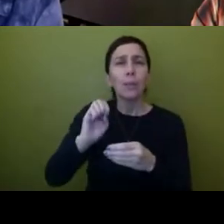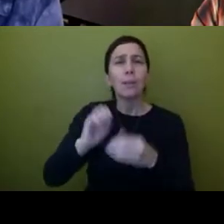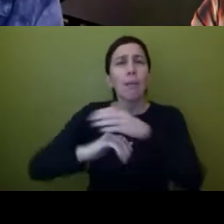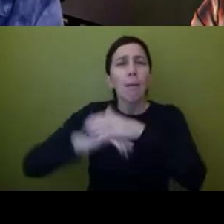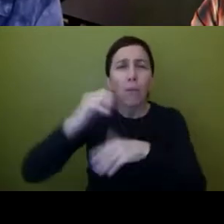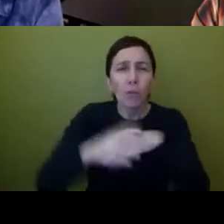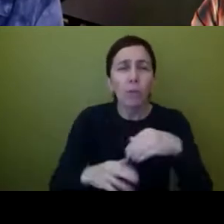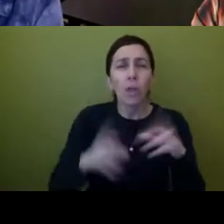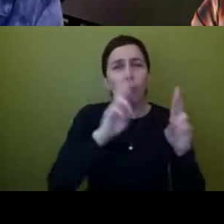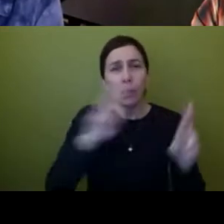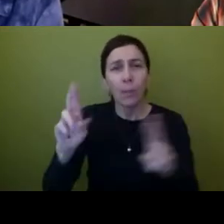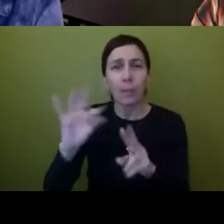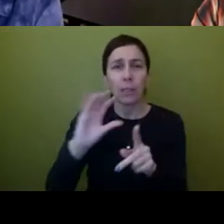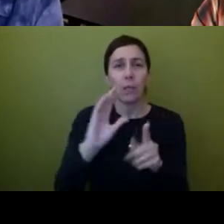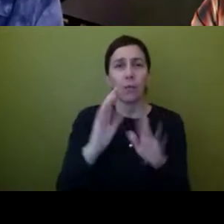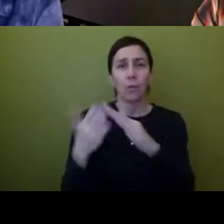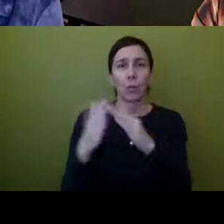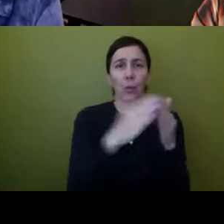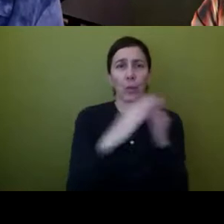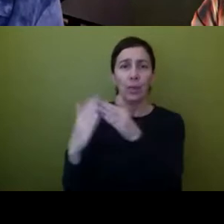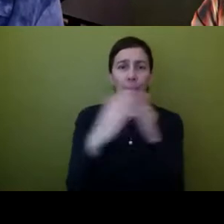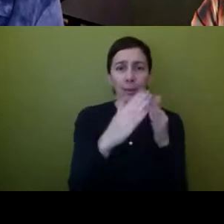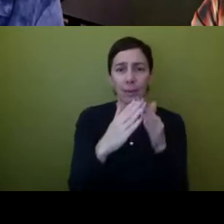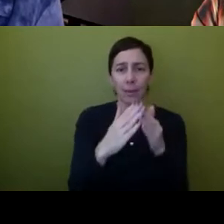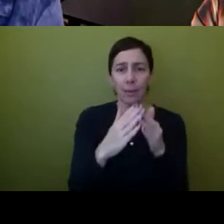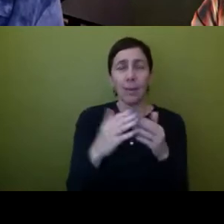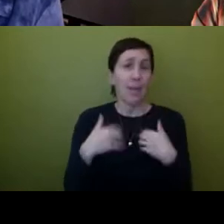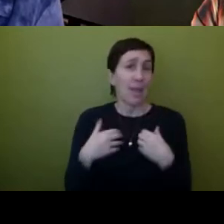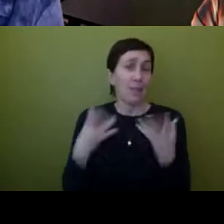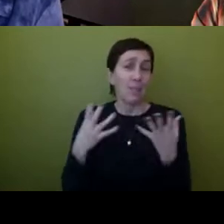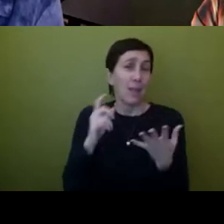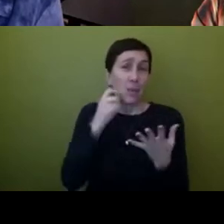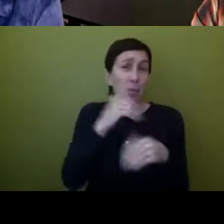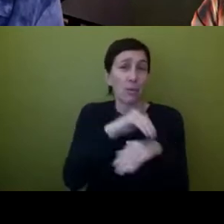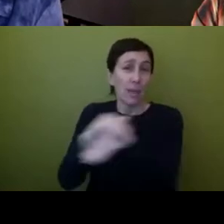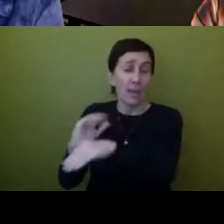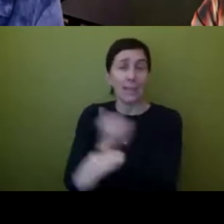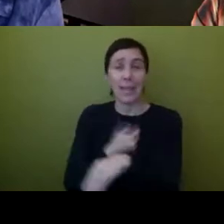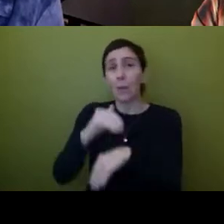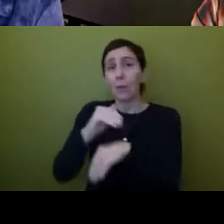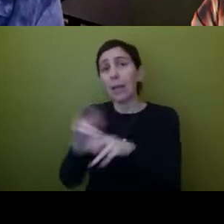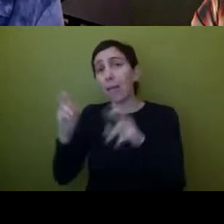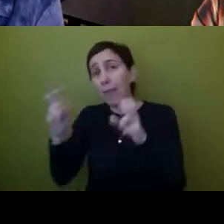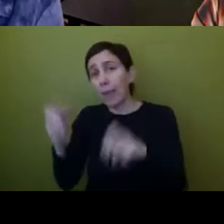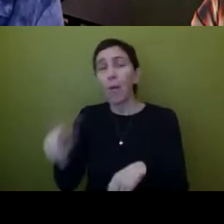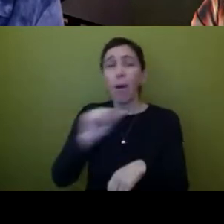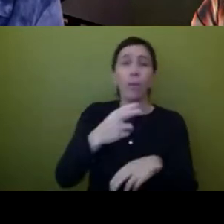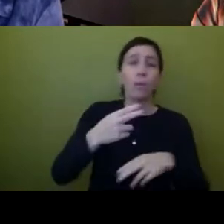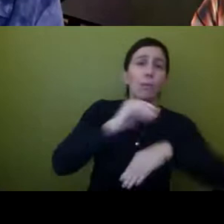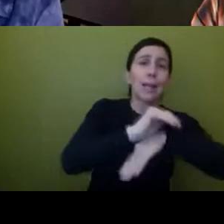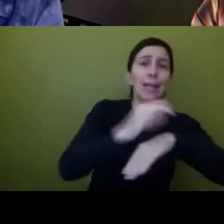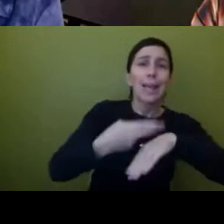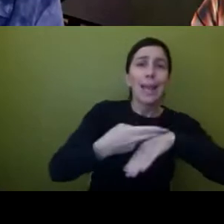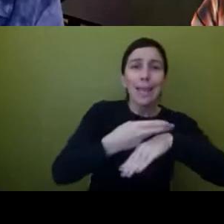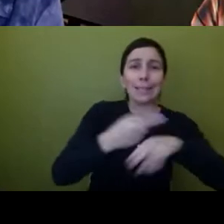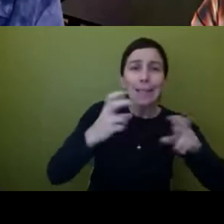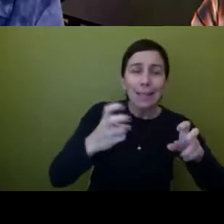would not allow to exist in the city um including our night and there were a couple of other like it was a haitian night and just getting those people